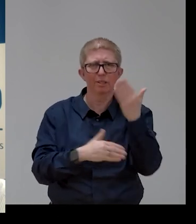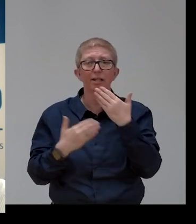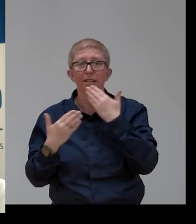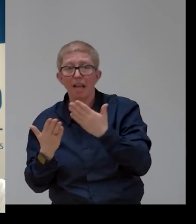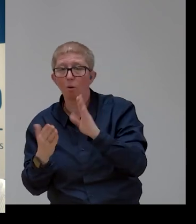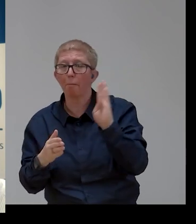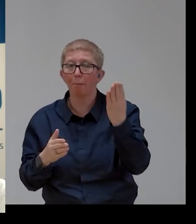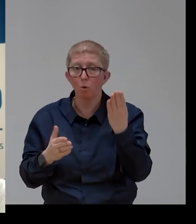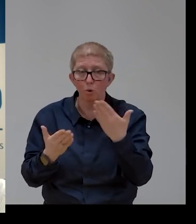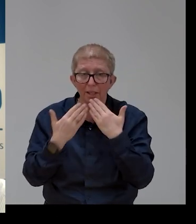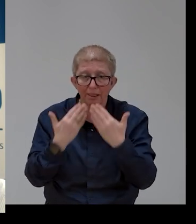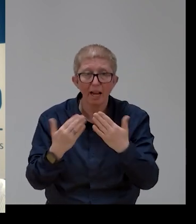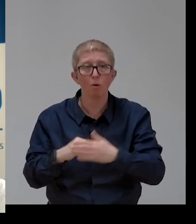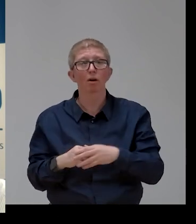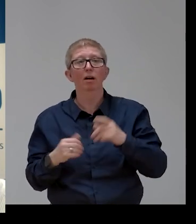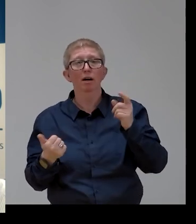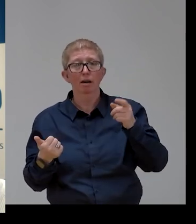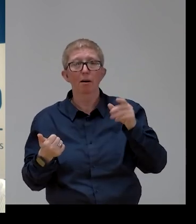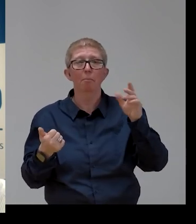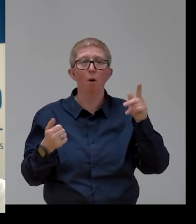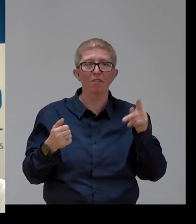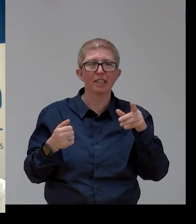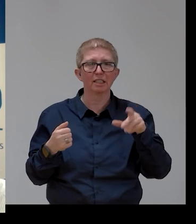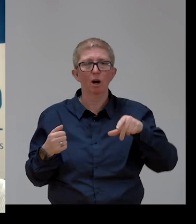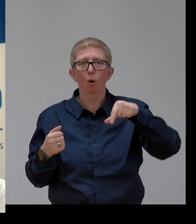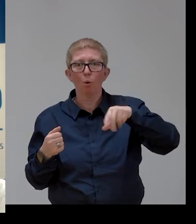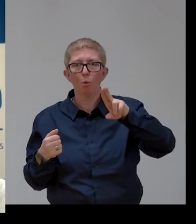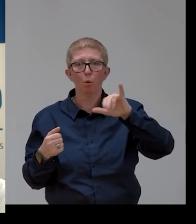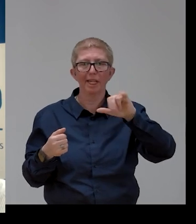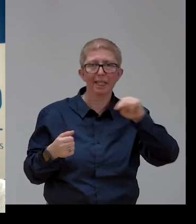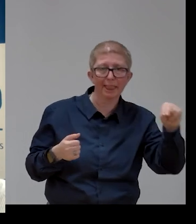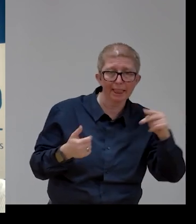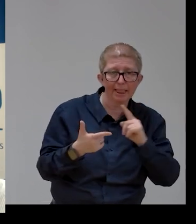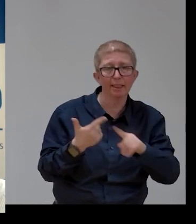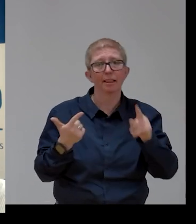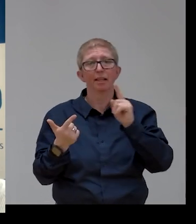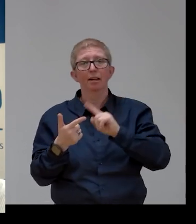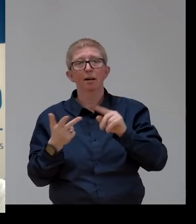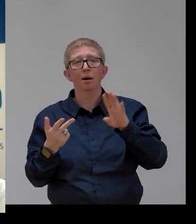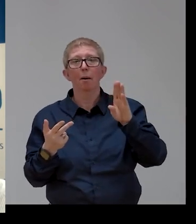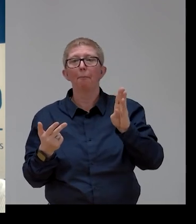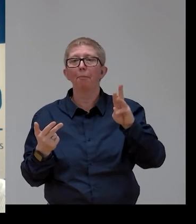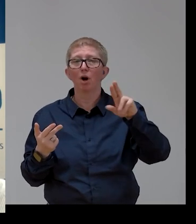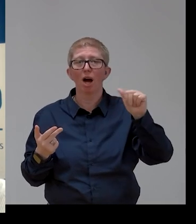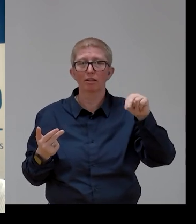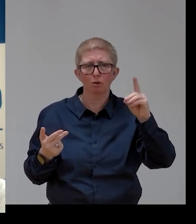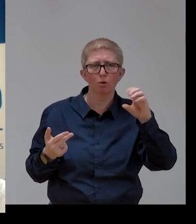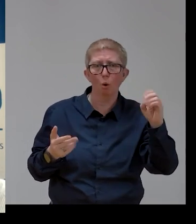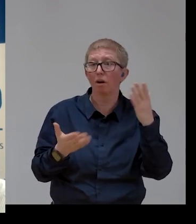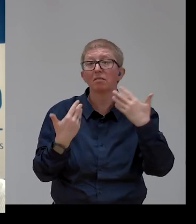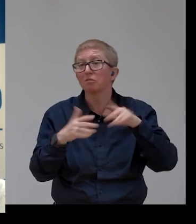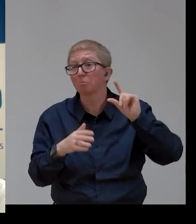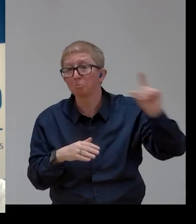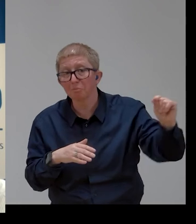thank you. Professor Quinn, Gerard, thank you very much. Also, Brando, he had to leave us already, but I would like to thank him for his